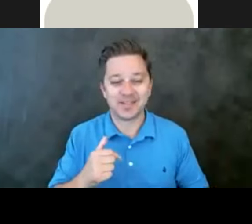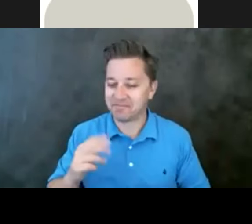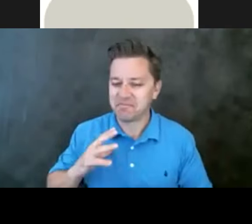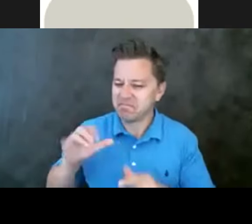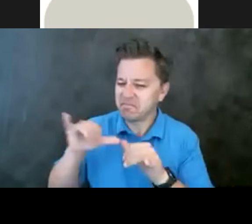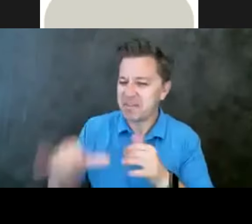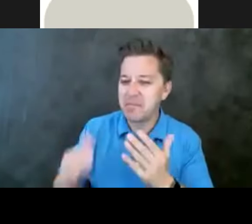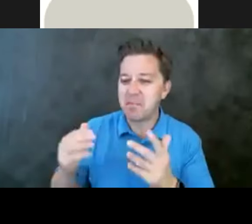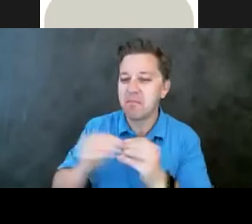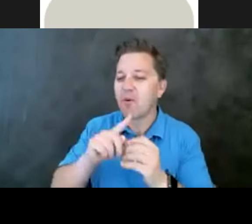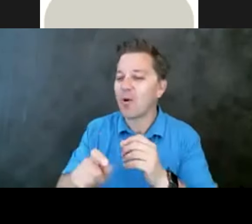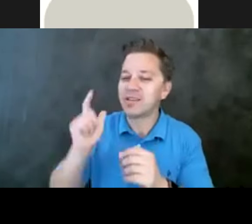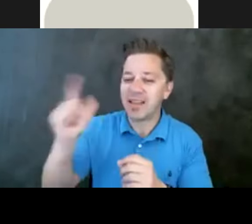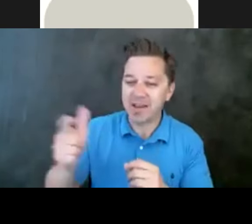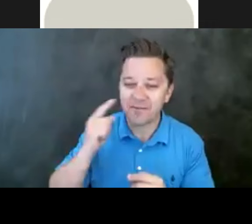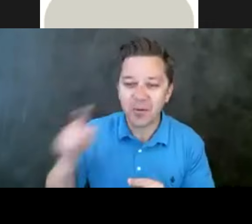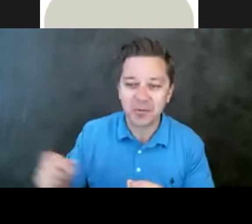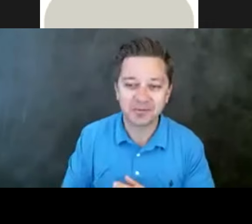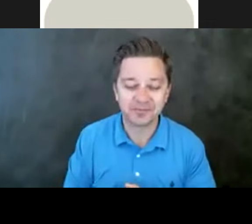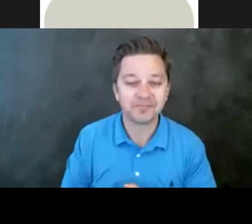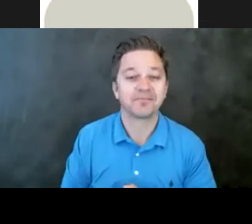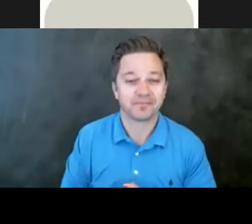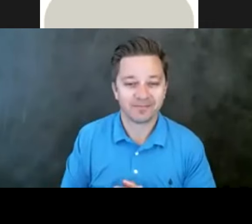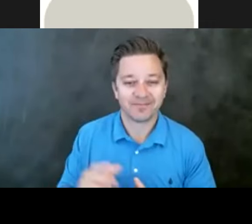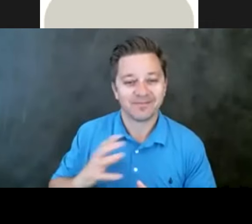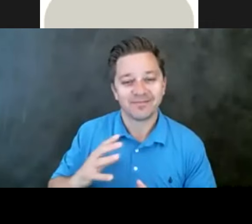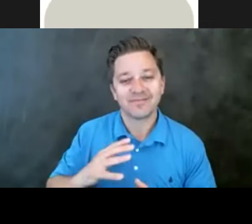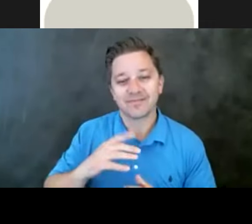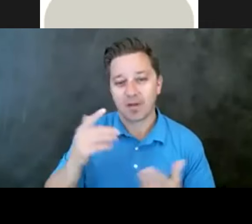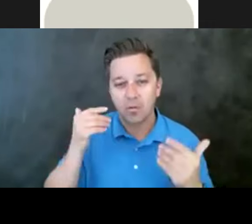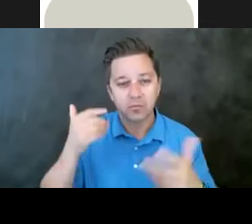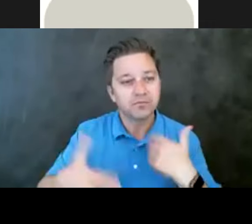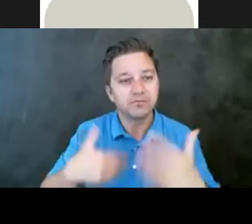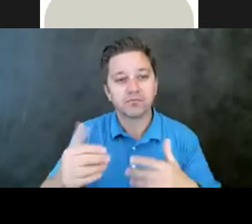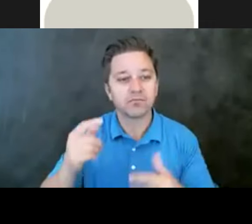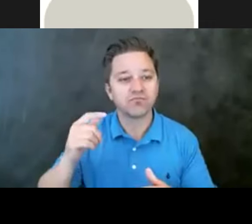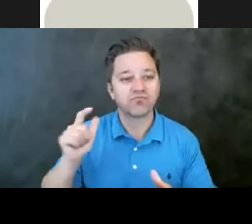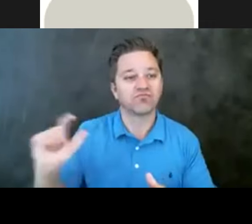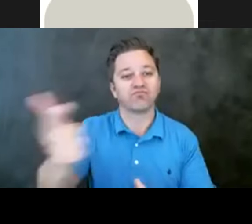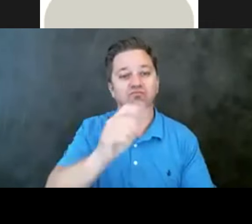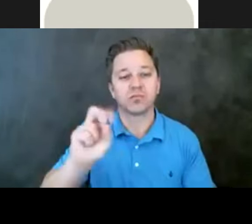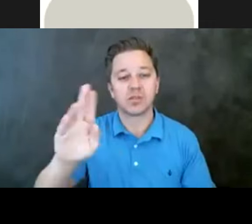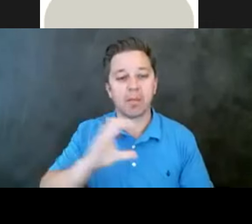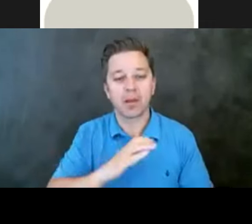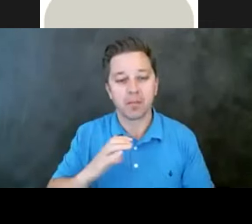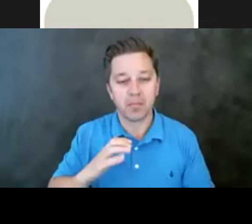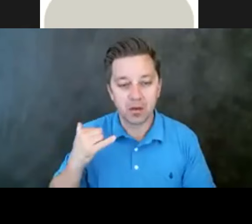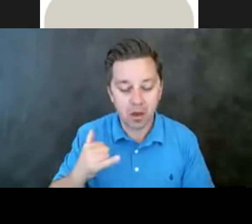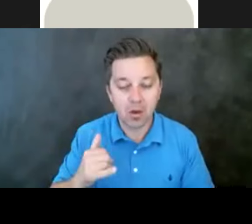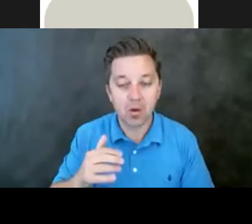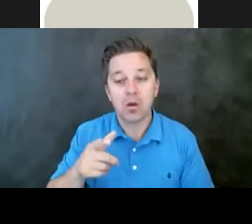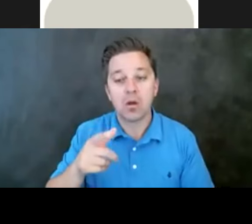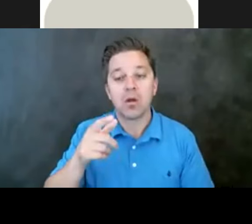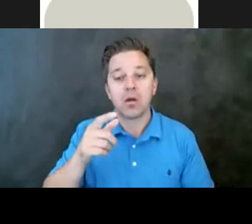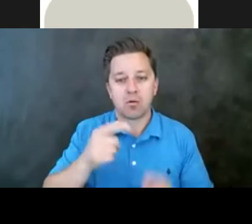end. All right. Um, but we're going to keep going forward. We want to hear from our subcommittee. So before we get into that, uh, we wanted to just